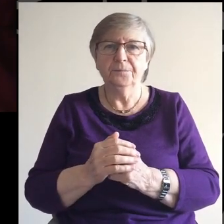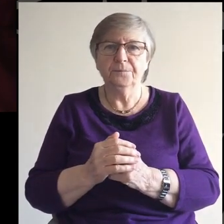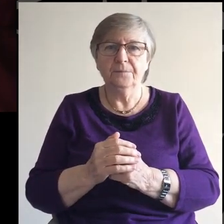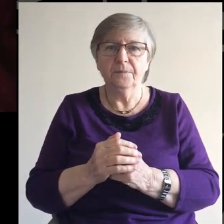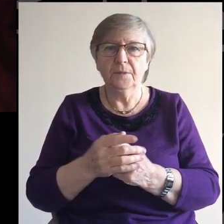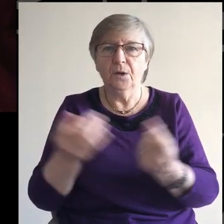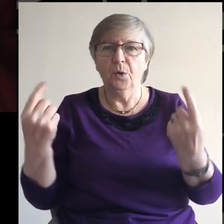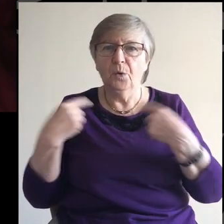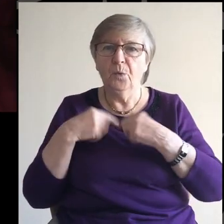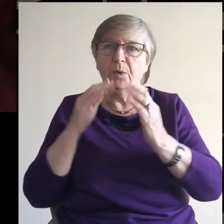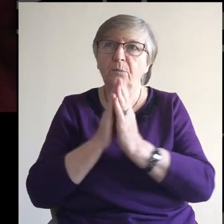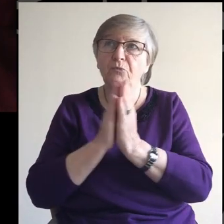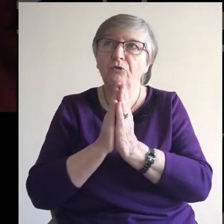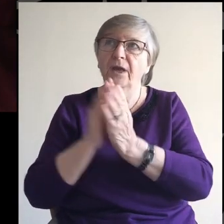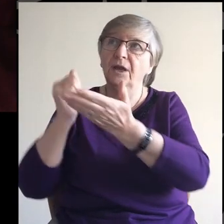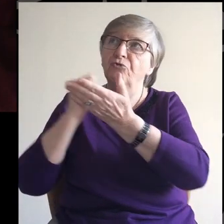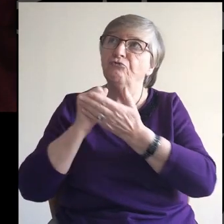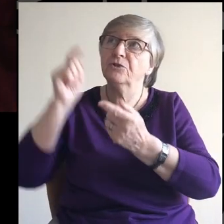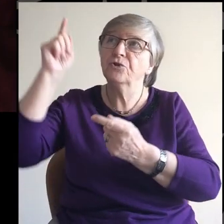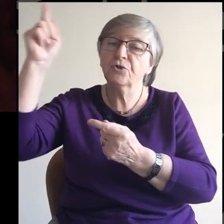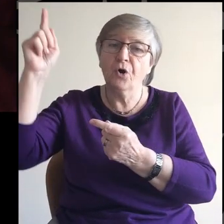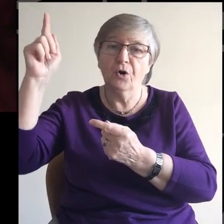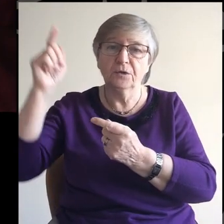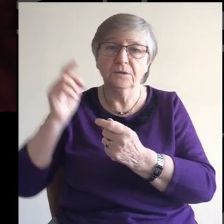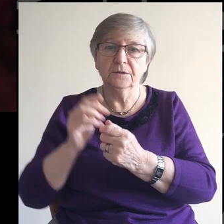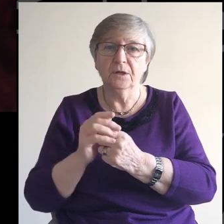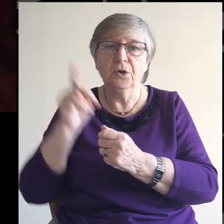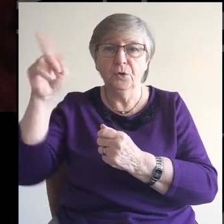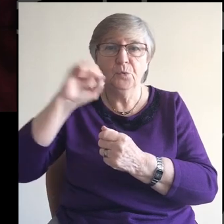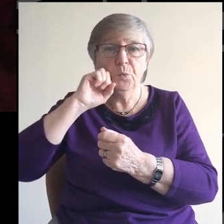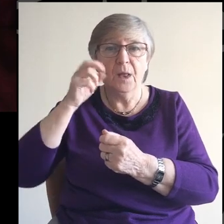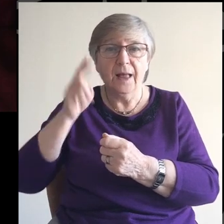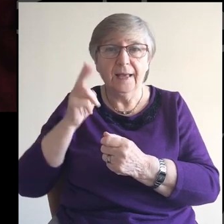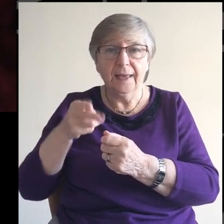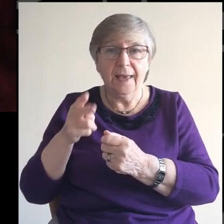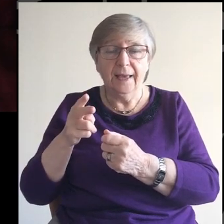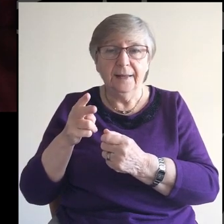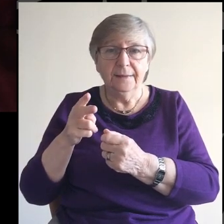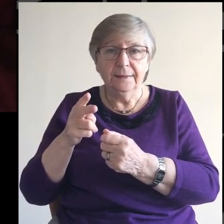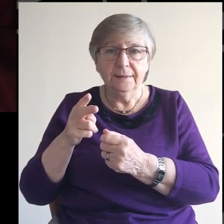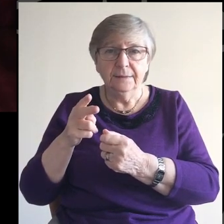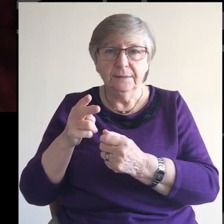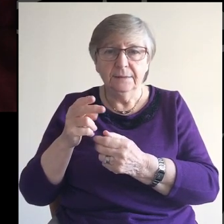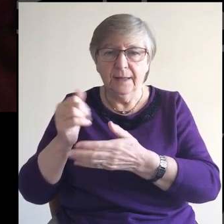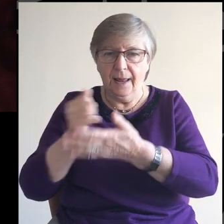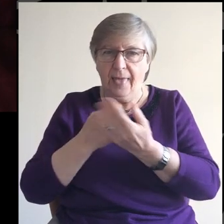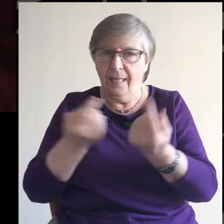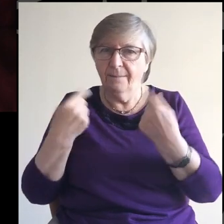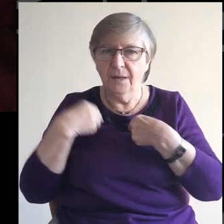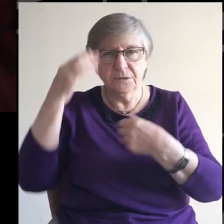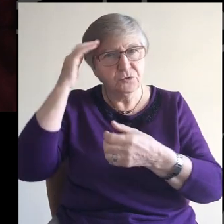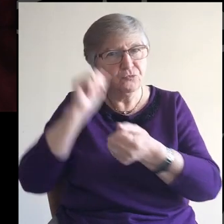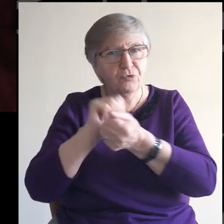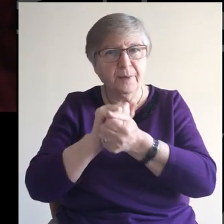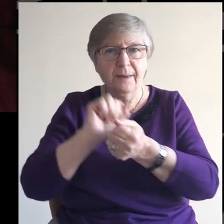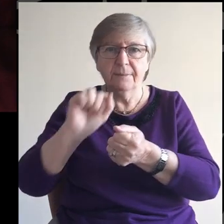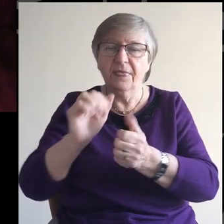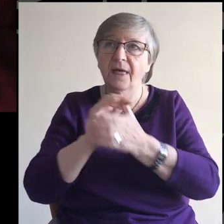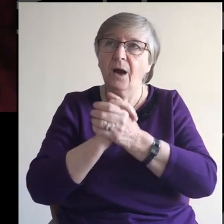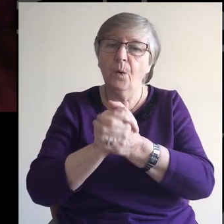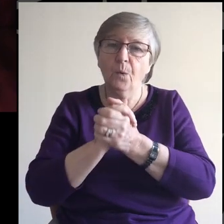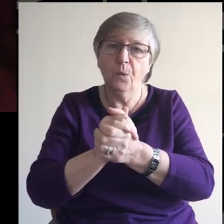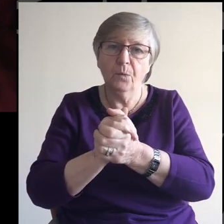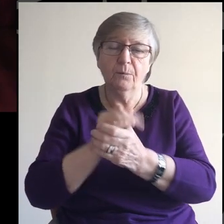We pray, gracious God, that you will again affirm us in that hope as we worship you,